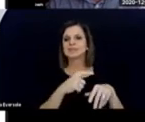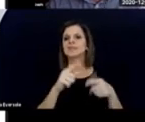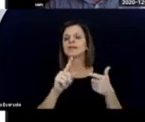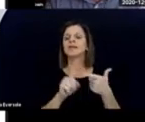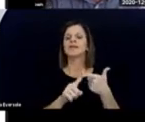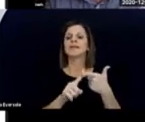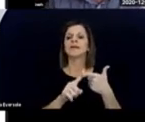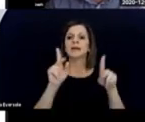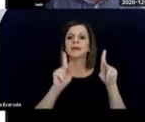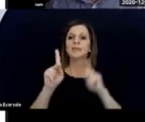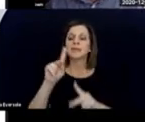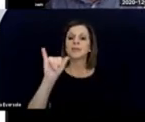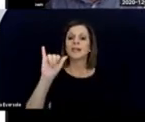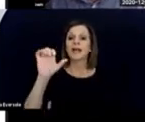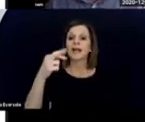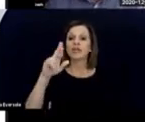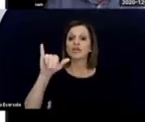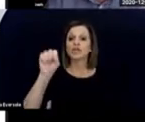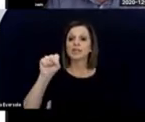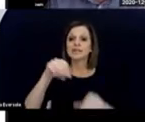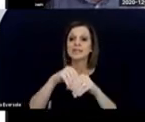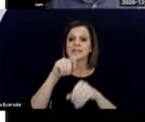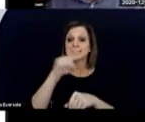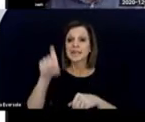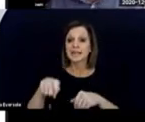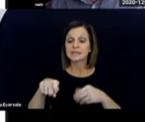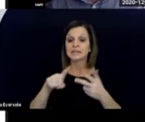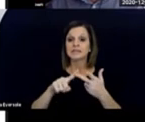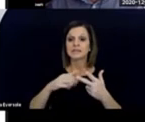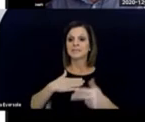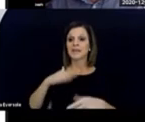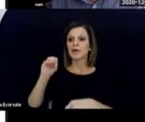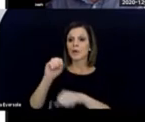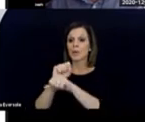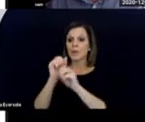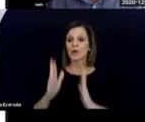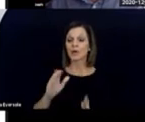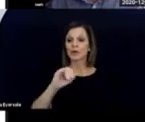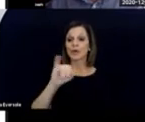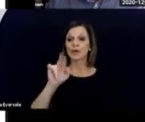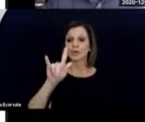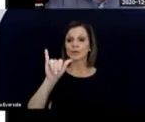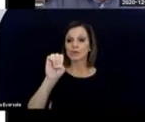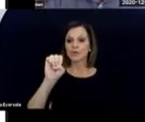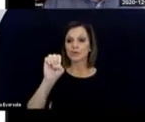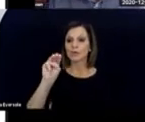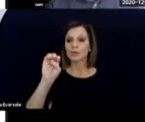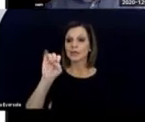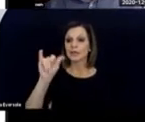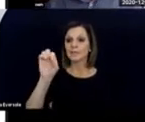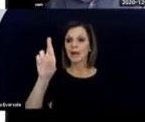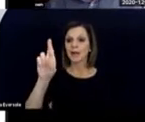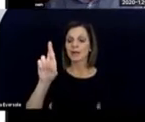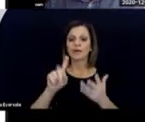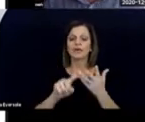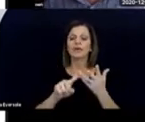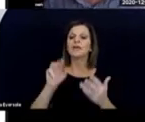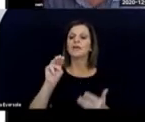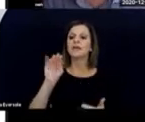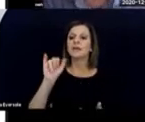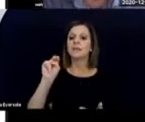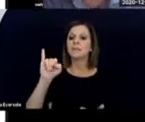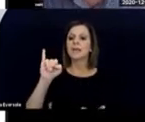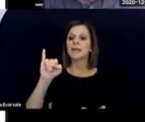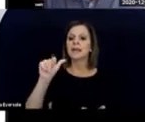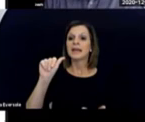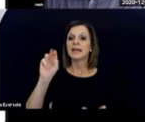like Chris in Texas, my colleague, Julie Meyer. And Minnie Lambert, who's only